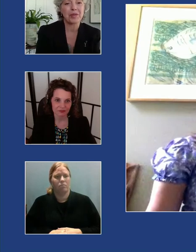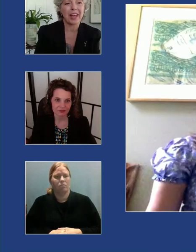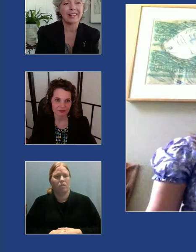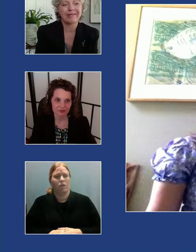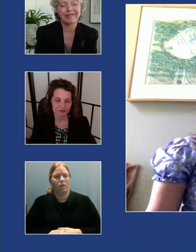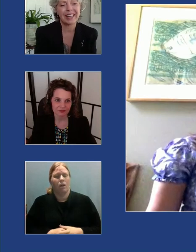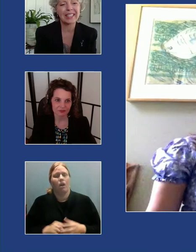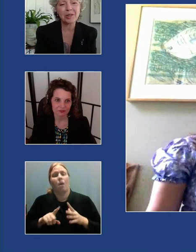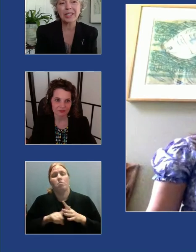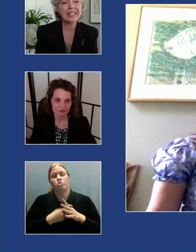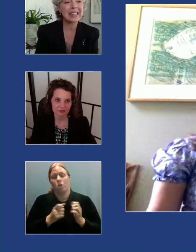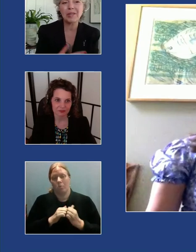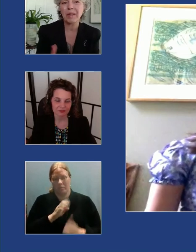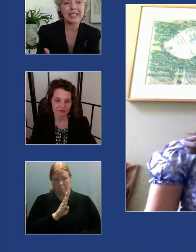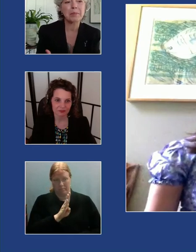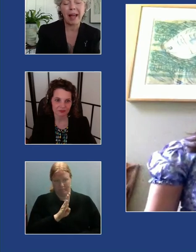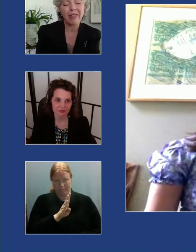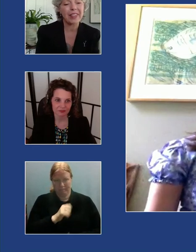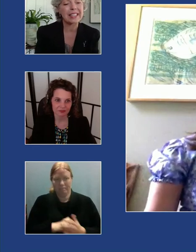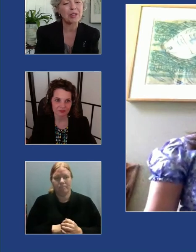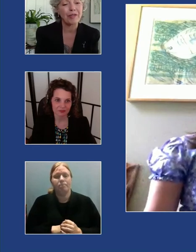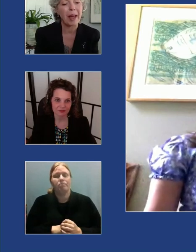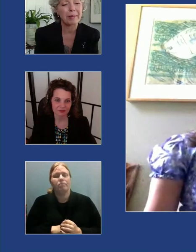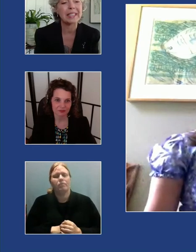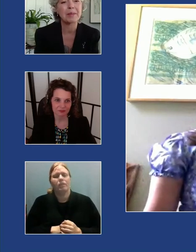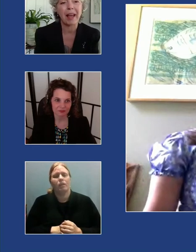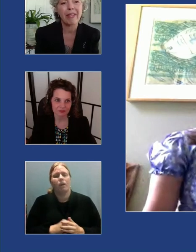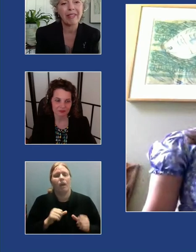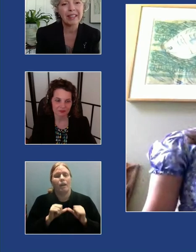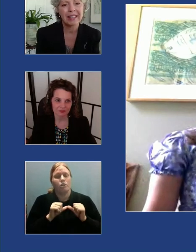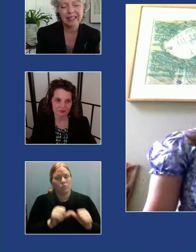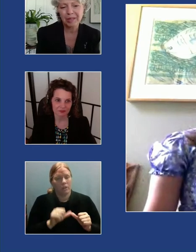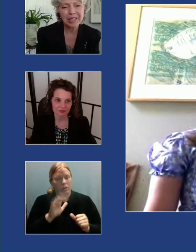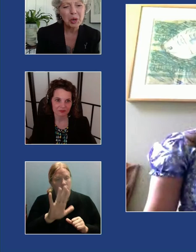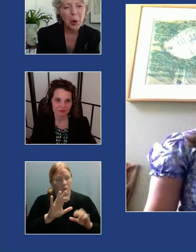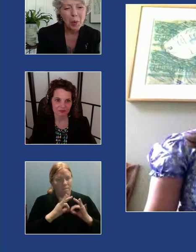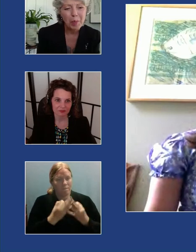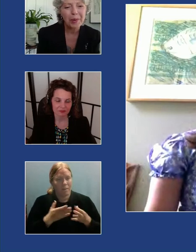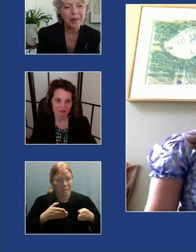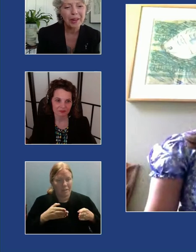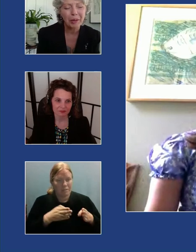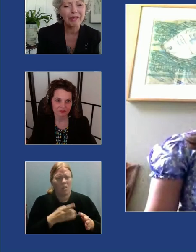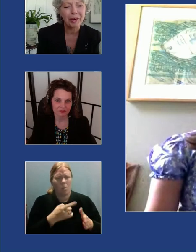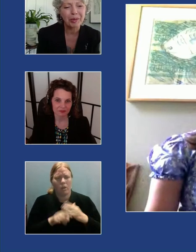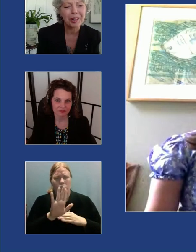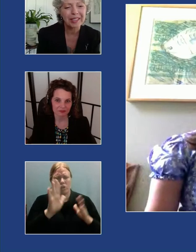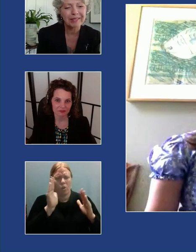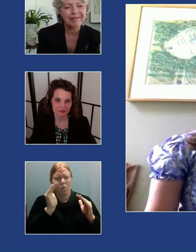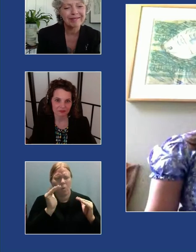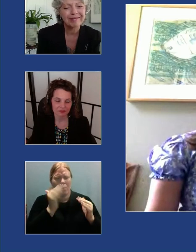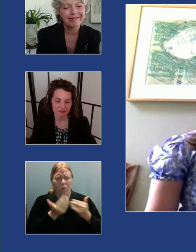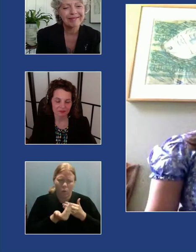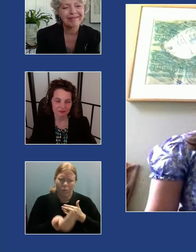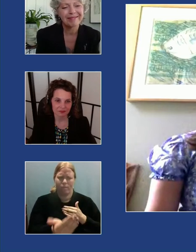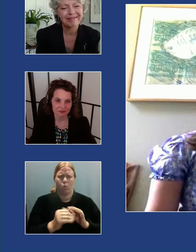with you Bria as you continue on this path that is your family's path what is your hope going forward